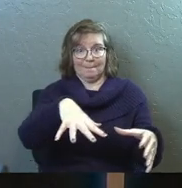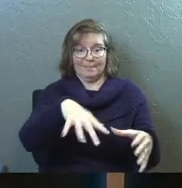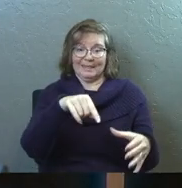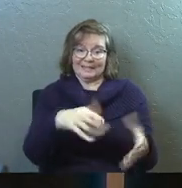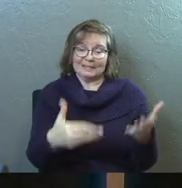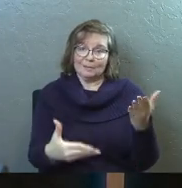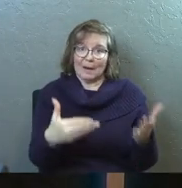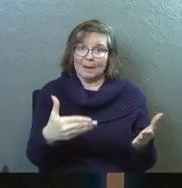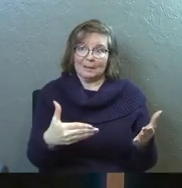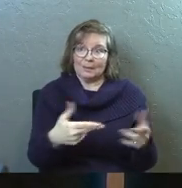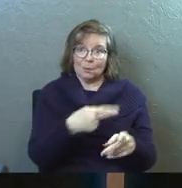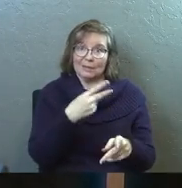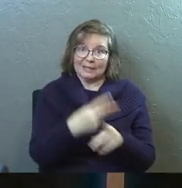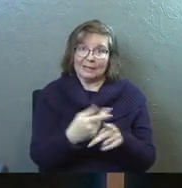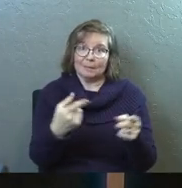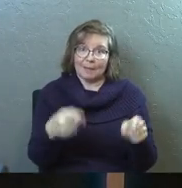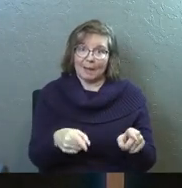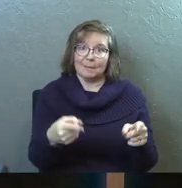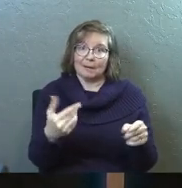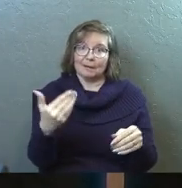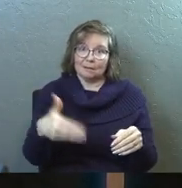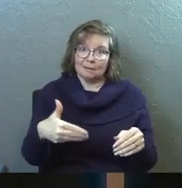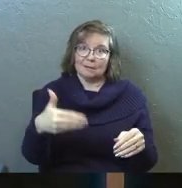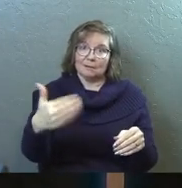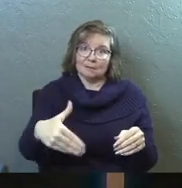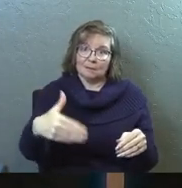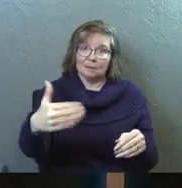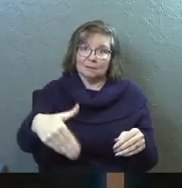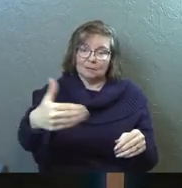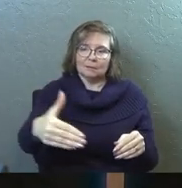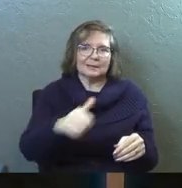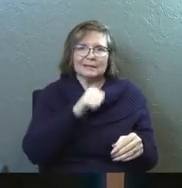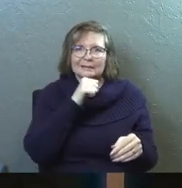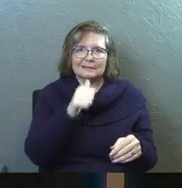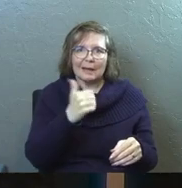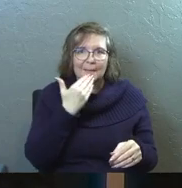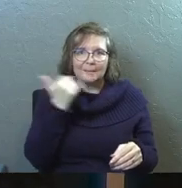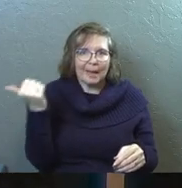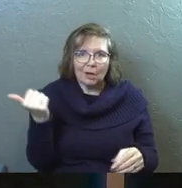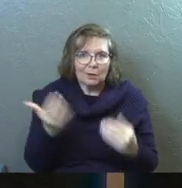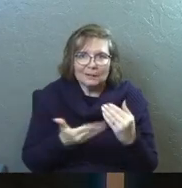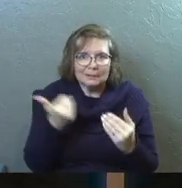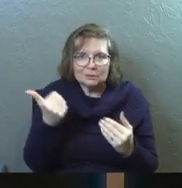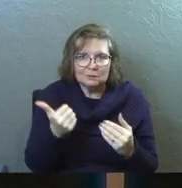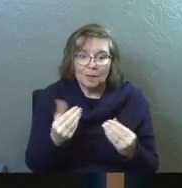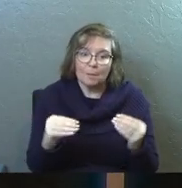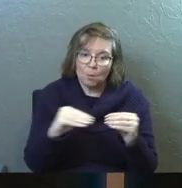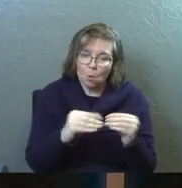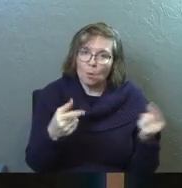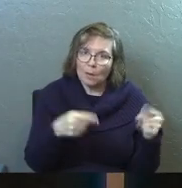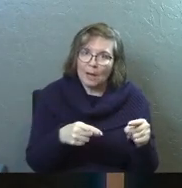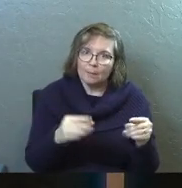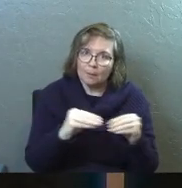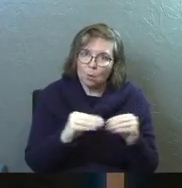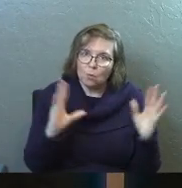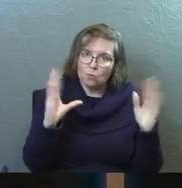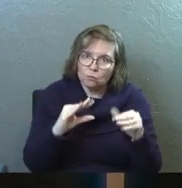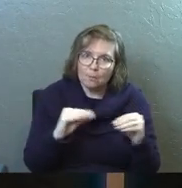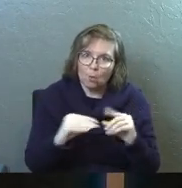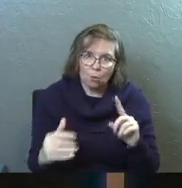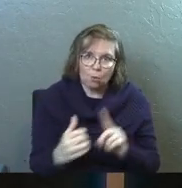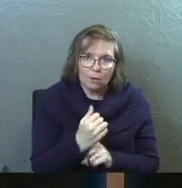this is probably going to keep happening. Like, this isn't going to get better. And so there's going to be more of this probably.